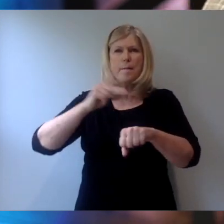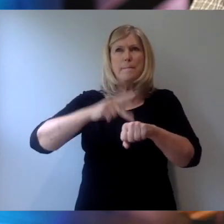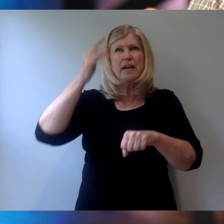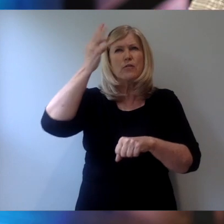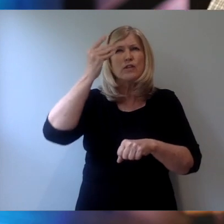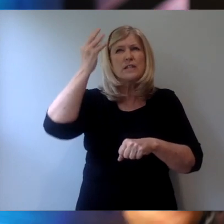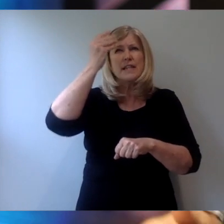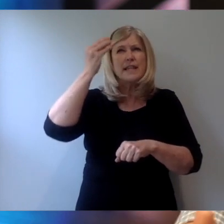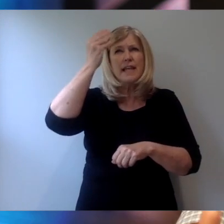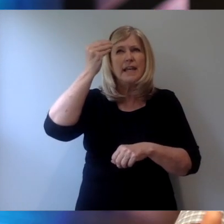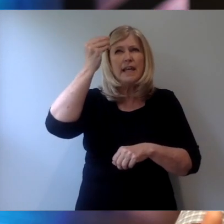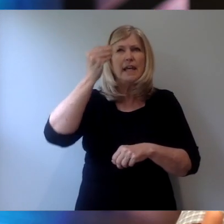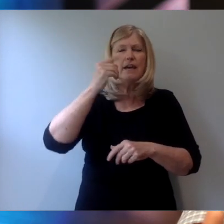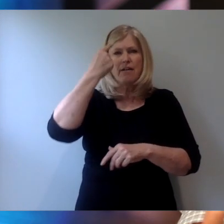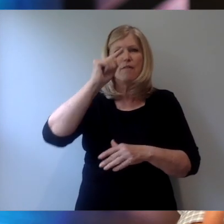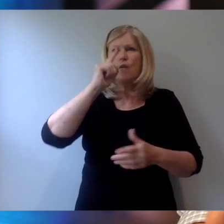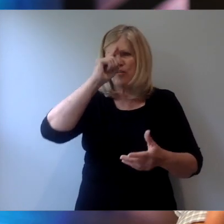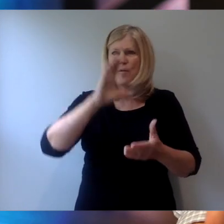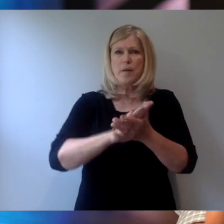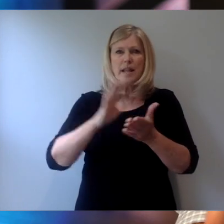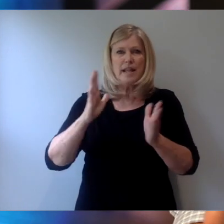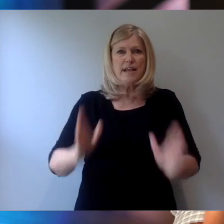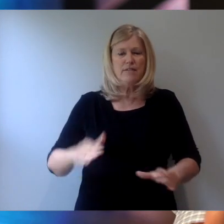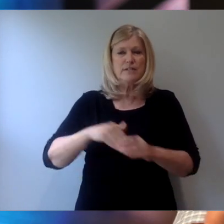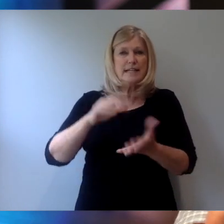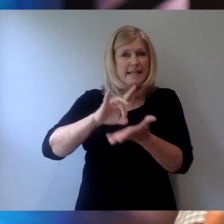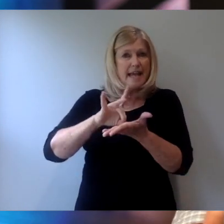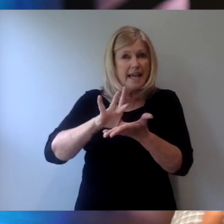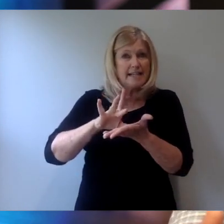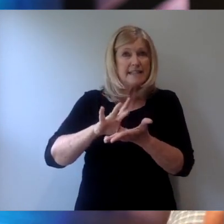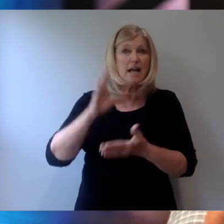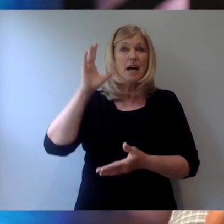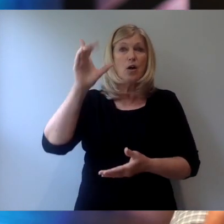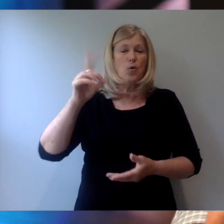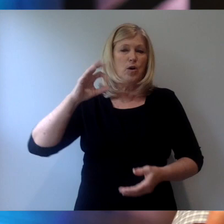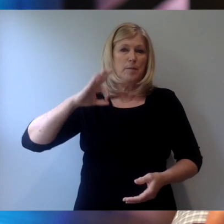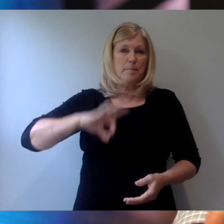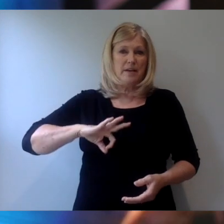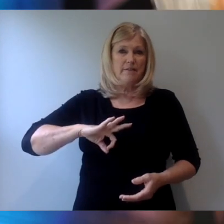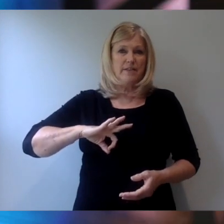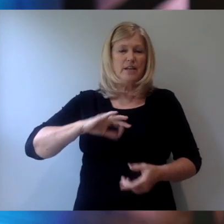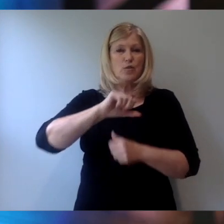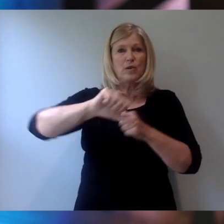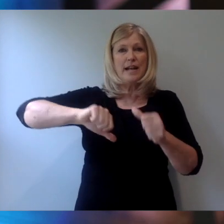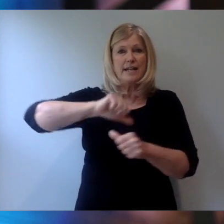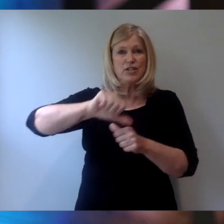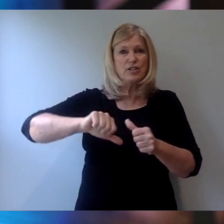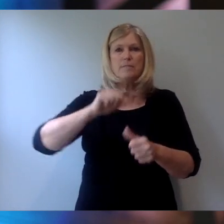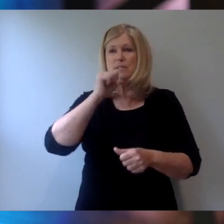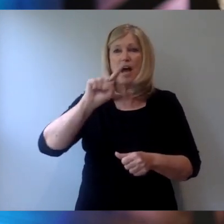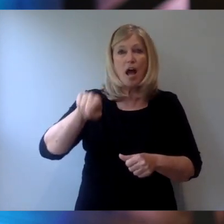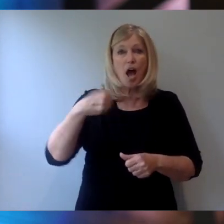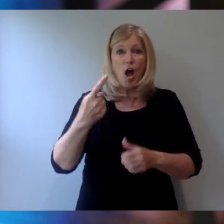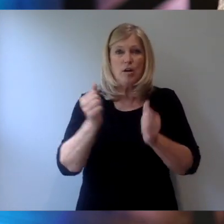suggesting for these believers in exile would benefit their relationships not only with